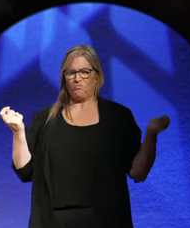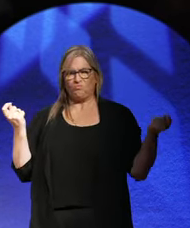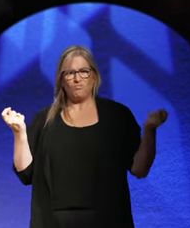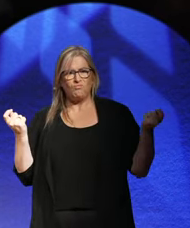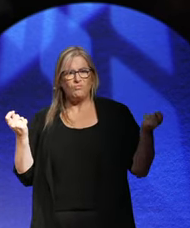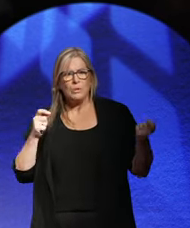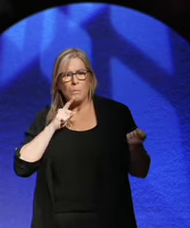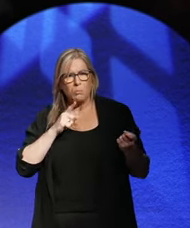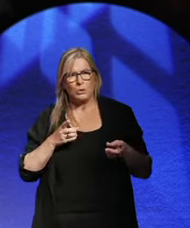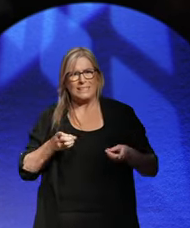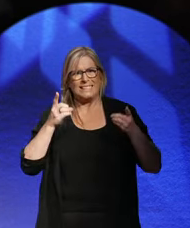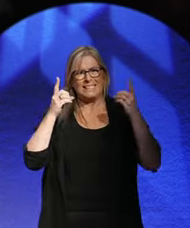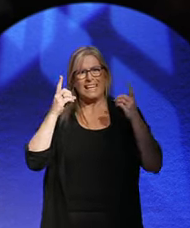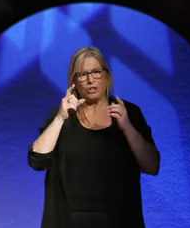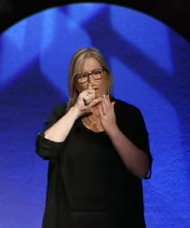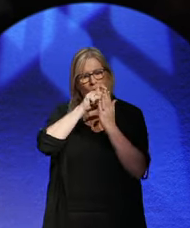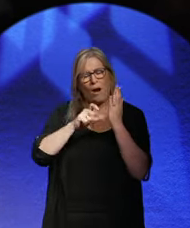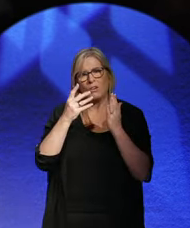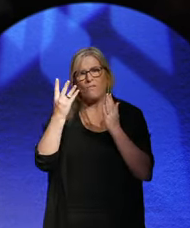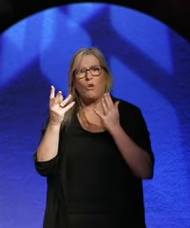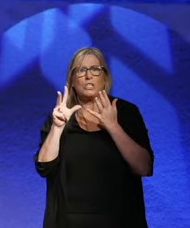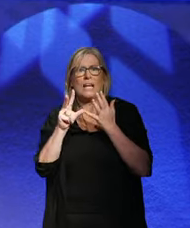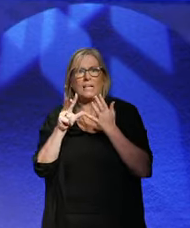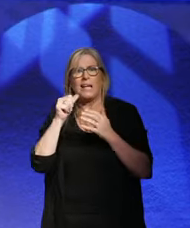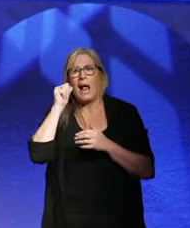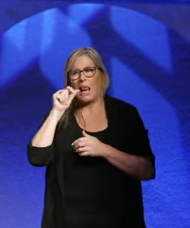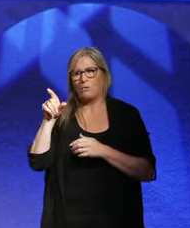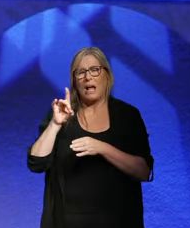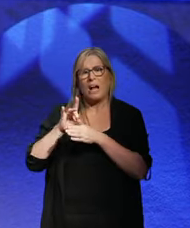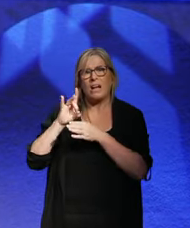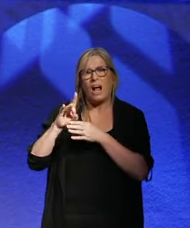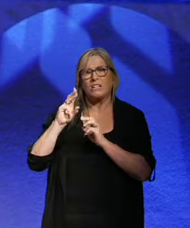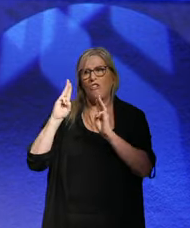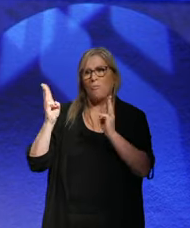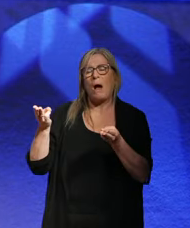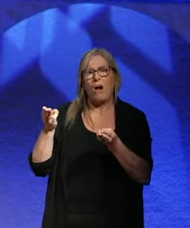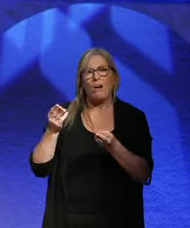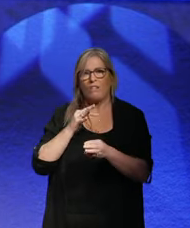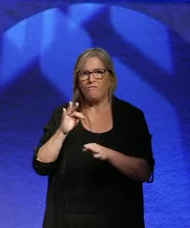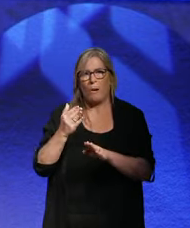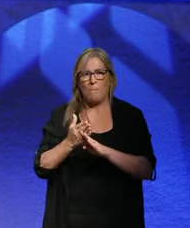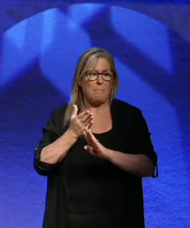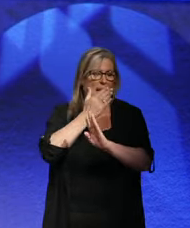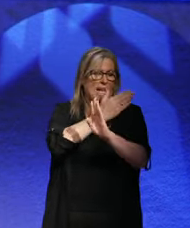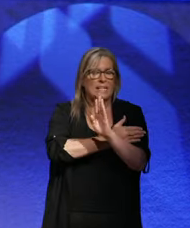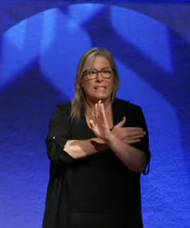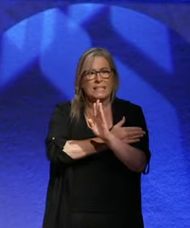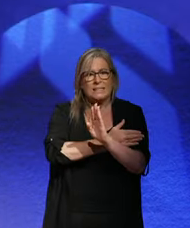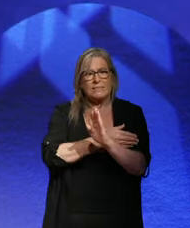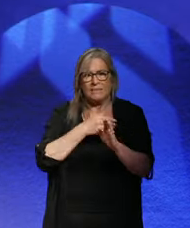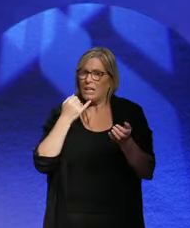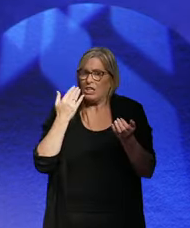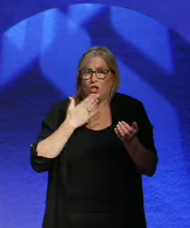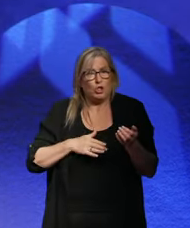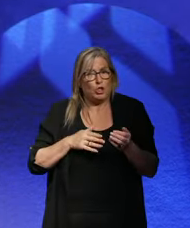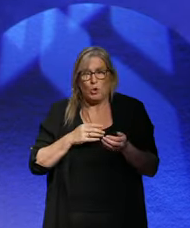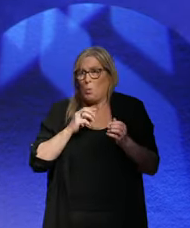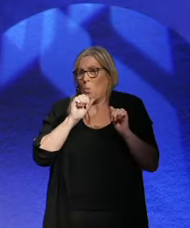the dangers of Article 48 offered that possibility from the very beginning. Like you say, a ticking time bomb. Yeah.